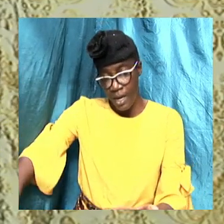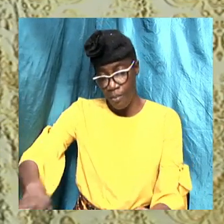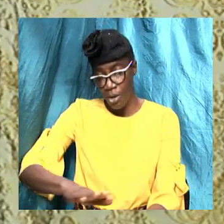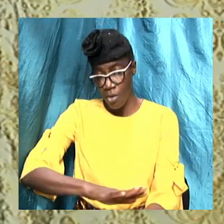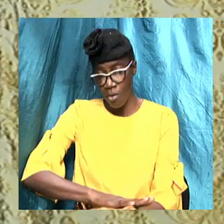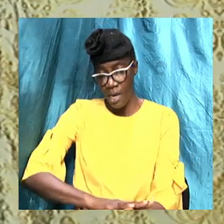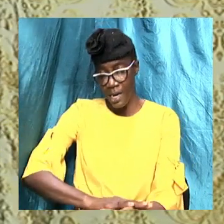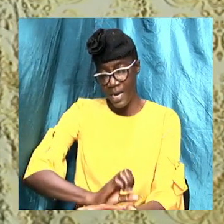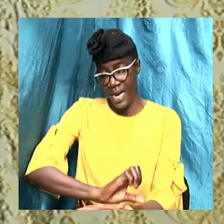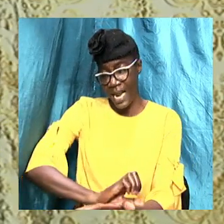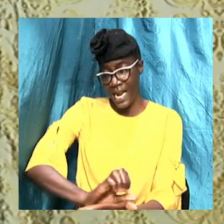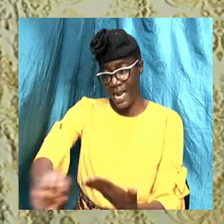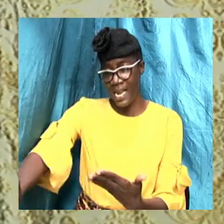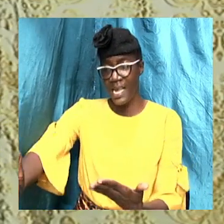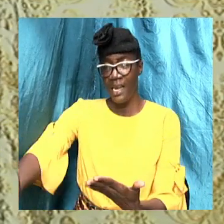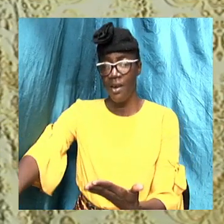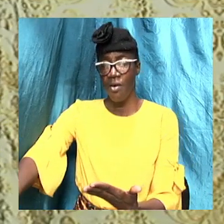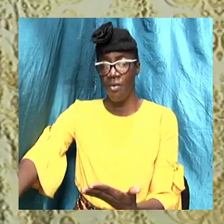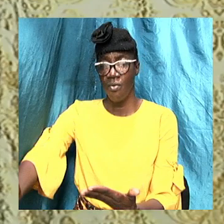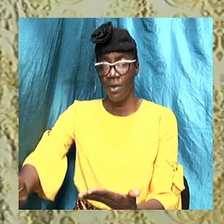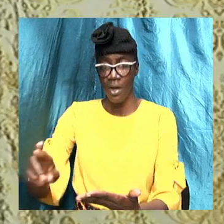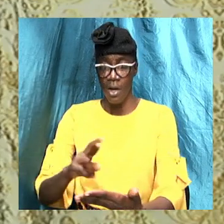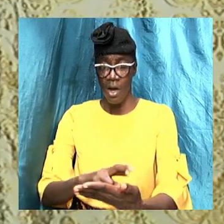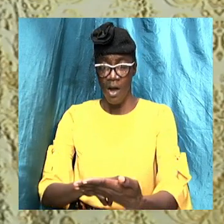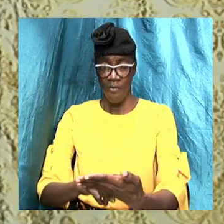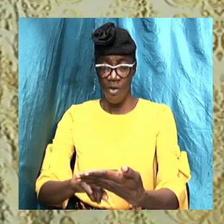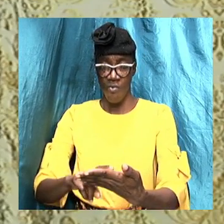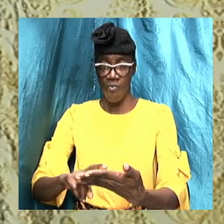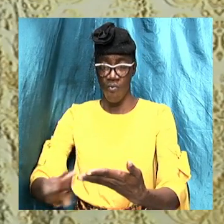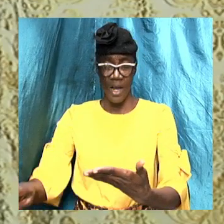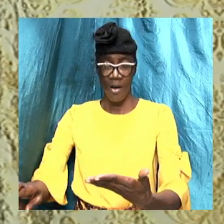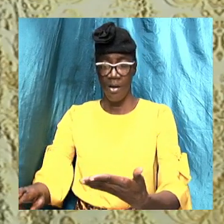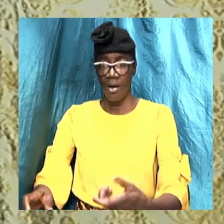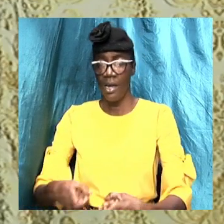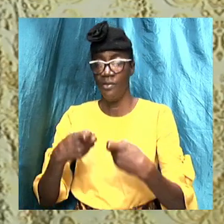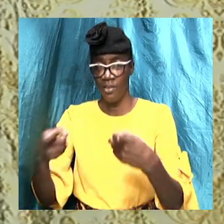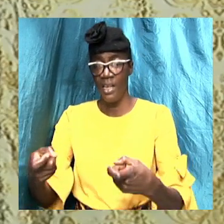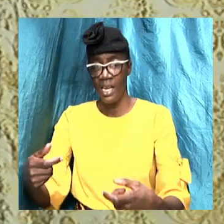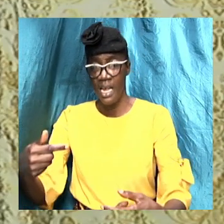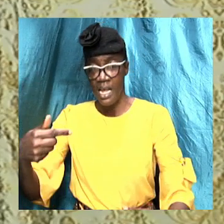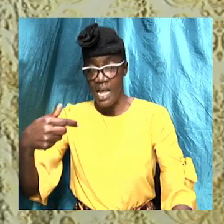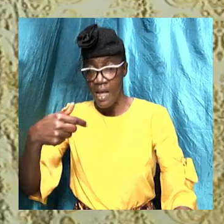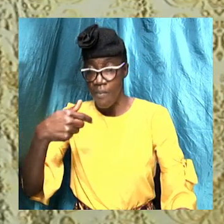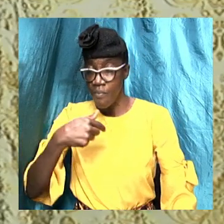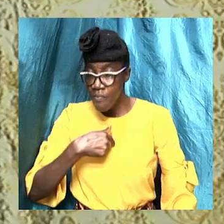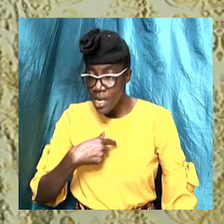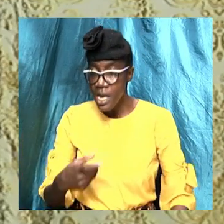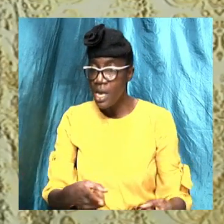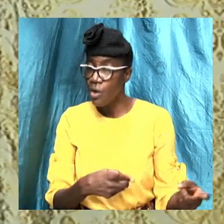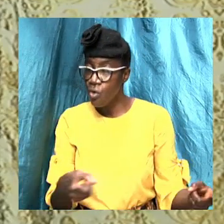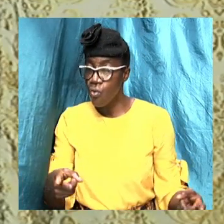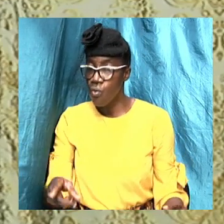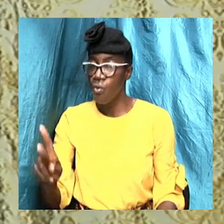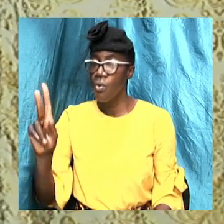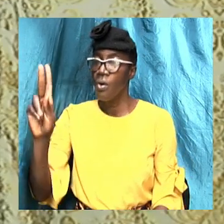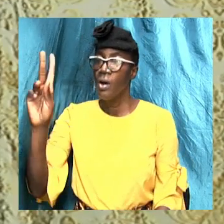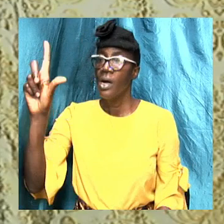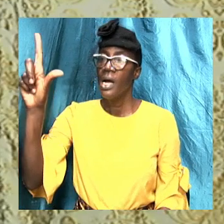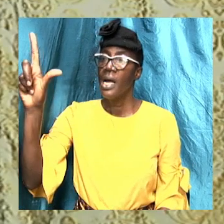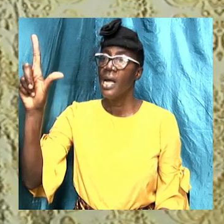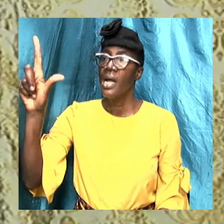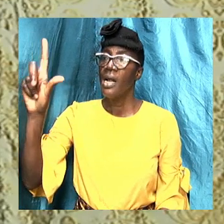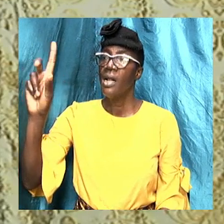of the records of sins that I committed. Luke 24 verses